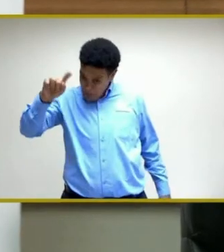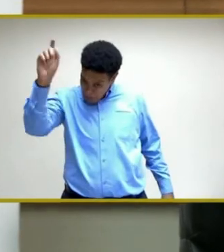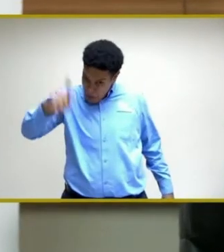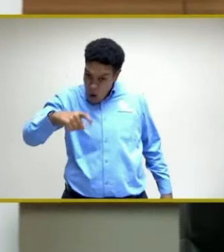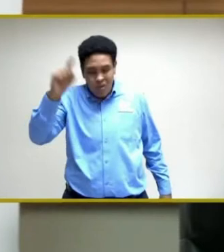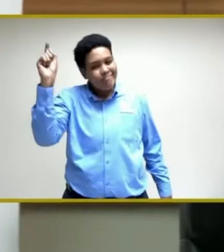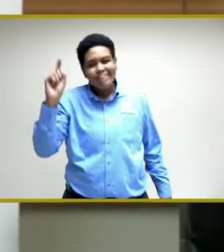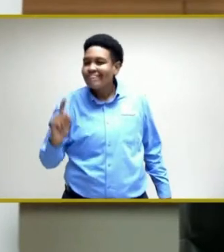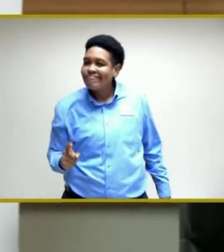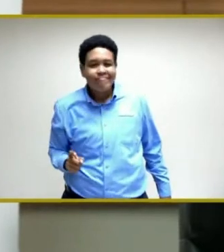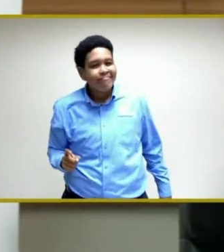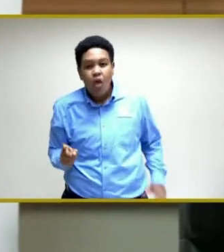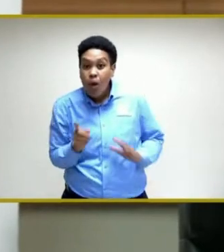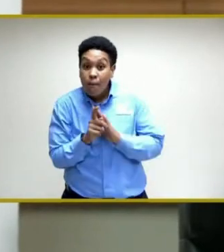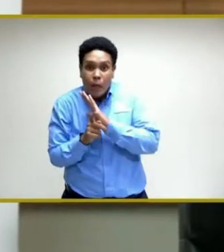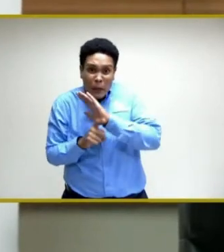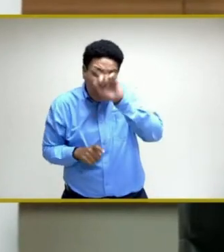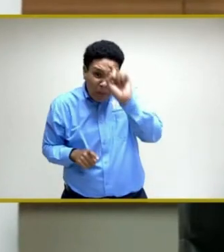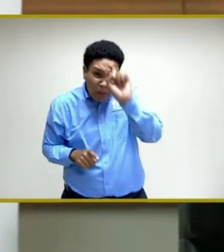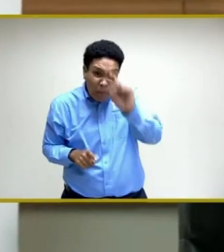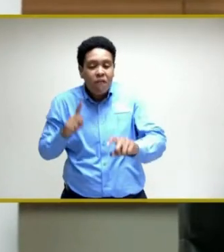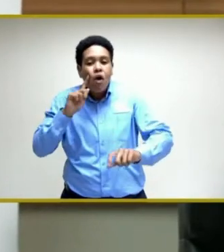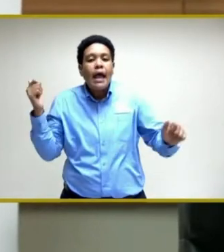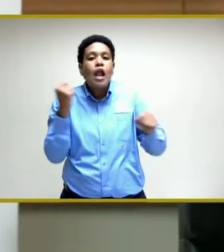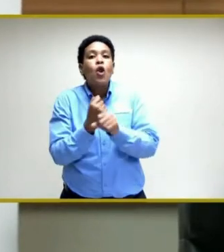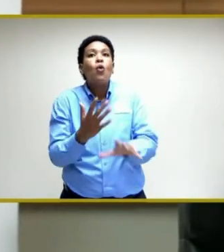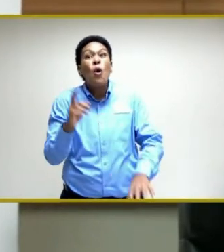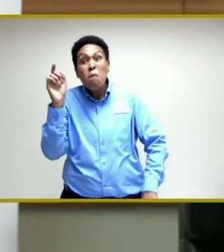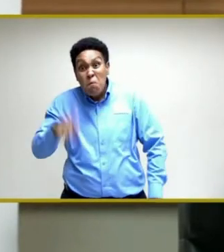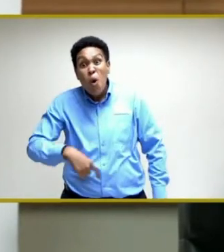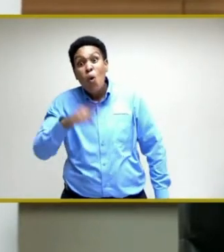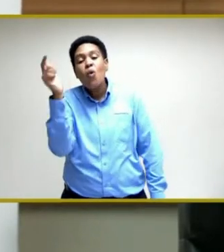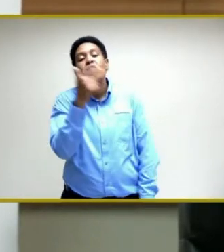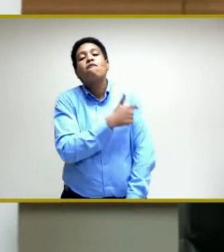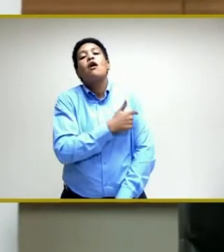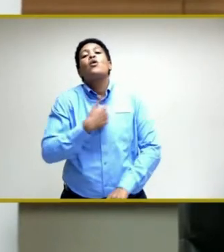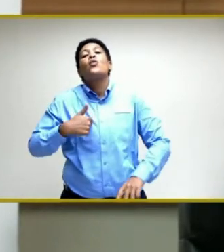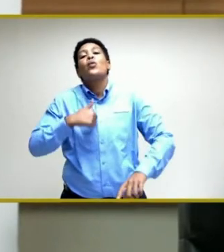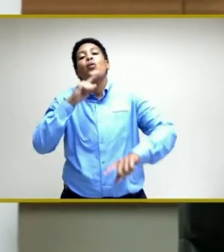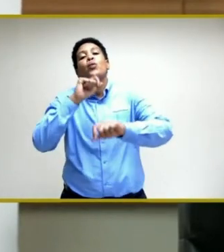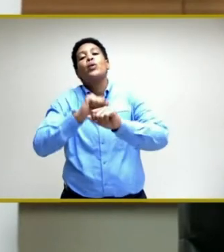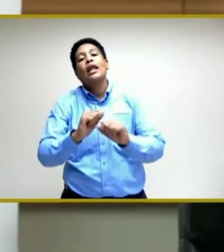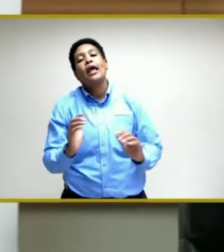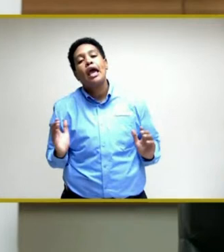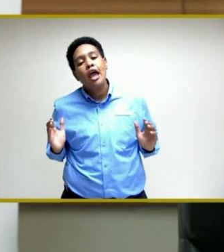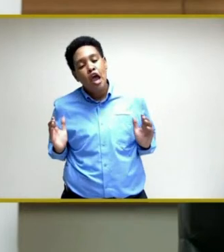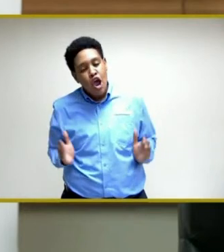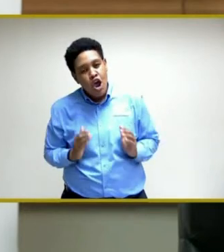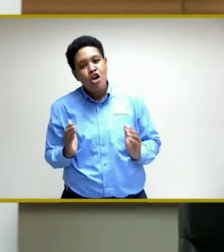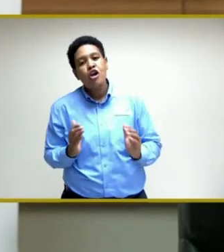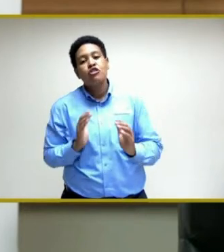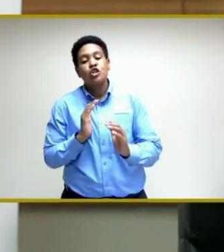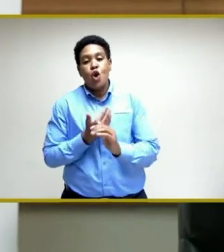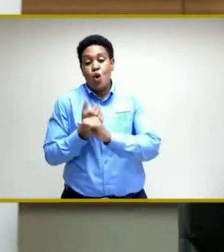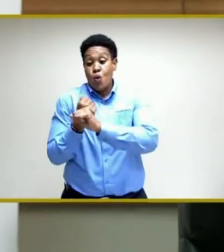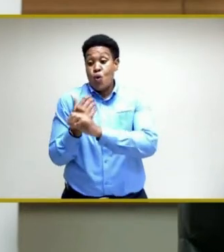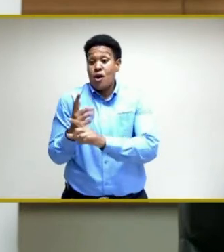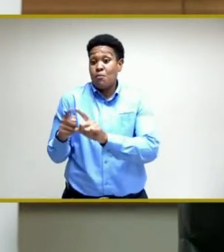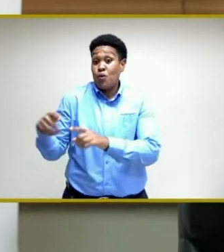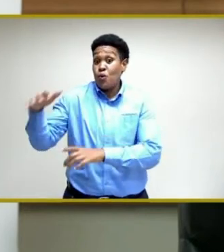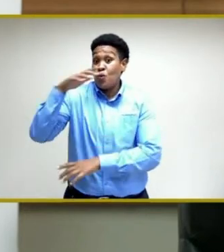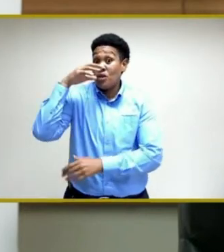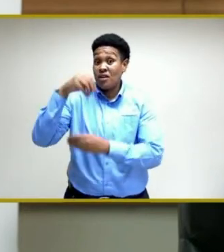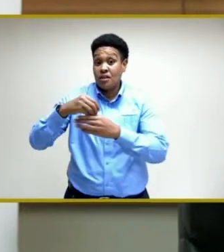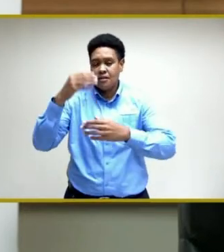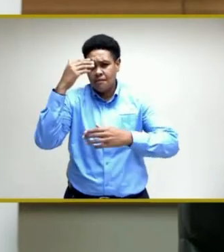for any category of worker. We do encourage our workers and those on the front